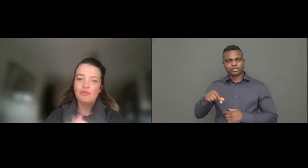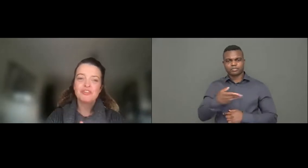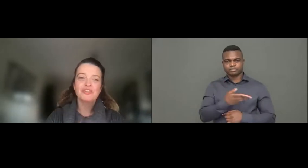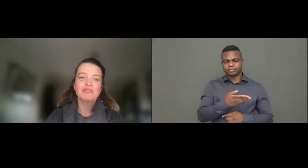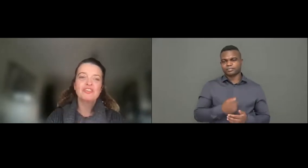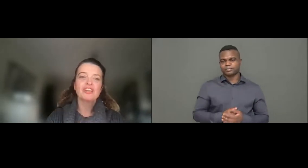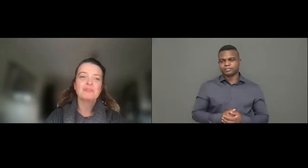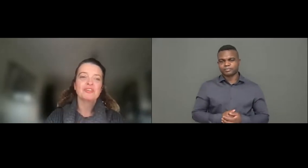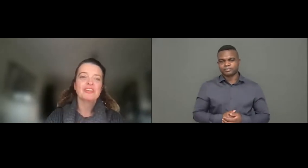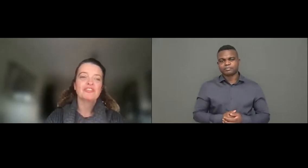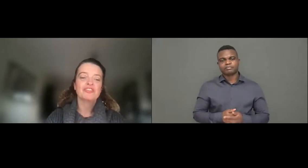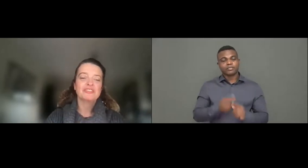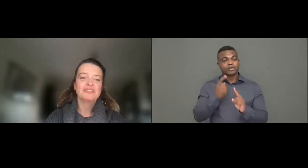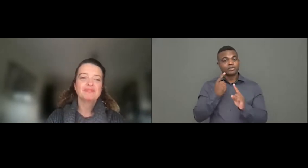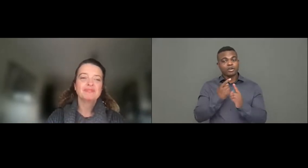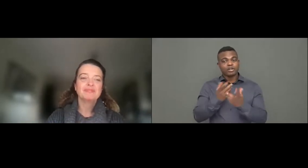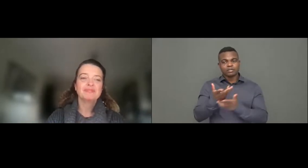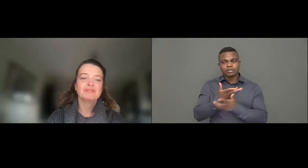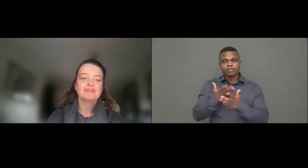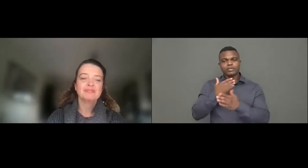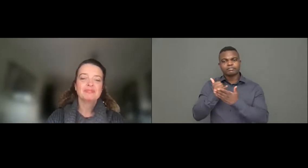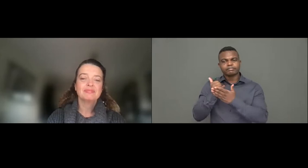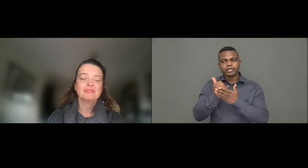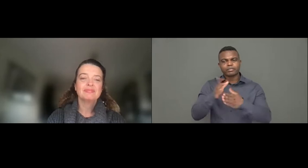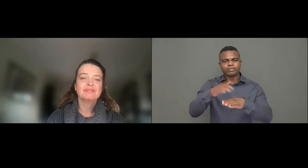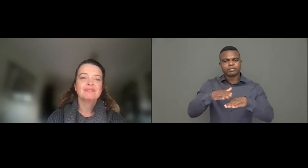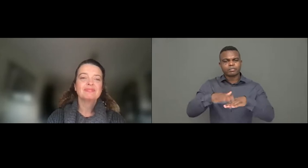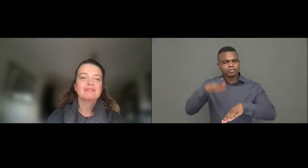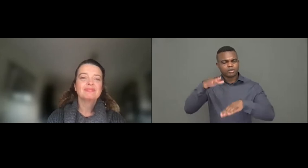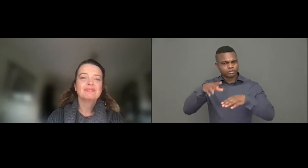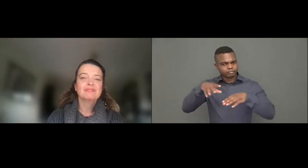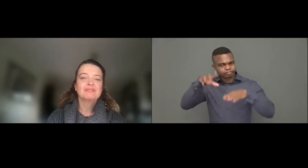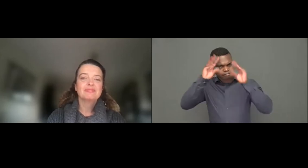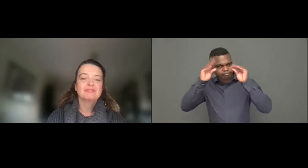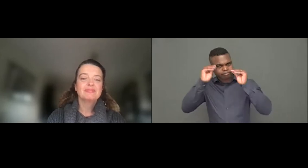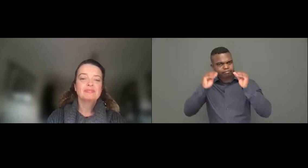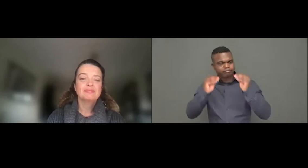And over to you, Rachel and Von Venture. Brilliant. Thanks very much, Sharon.